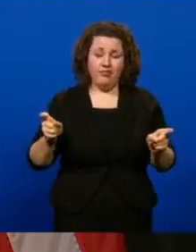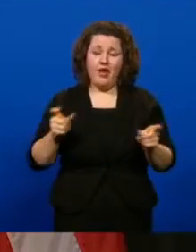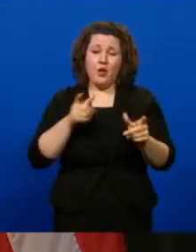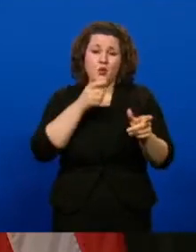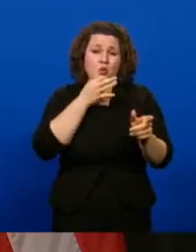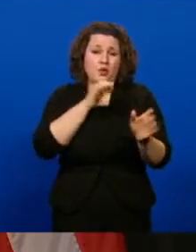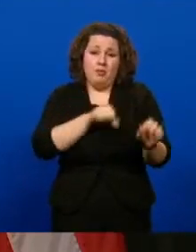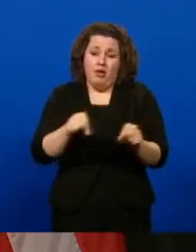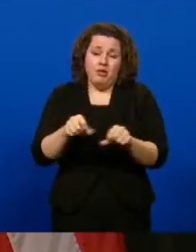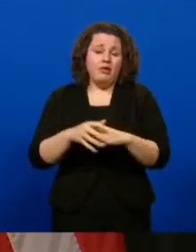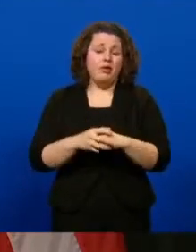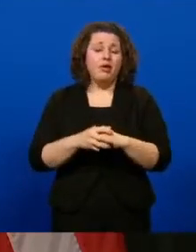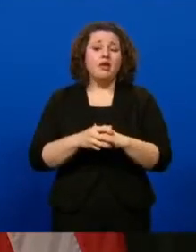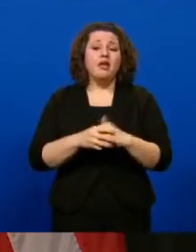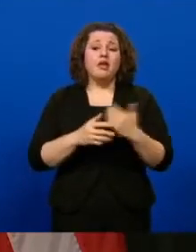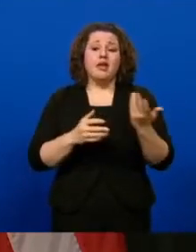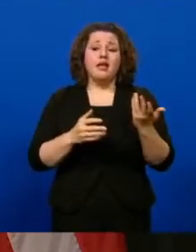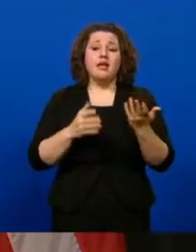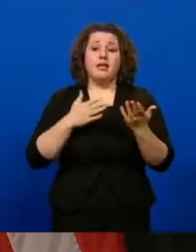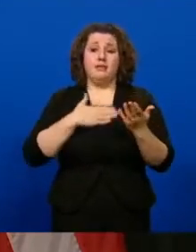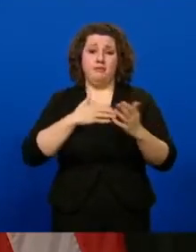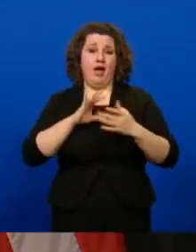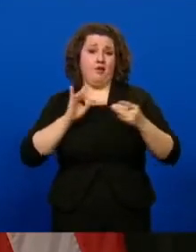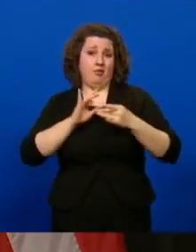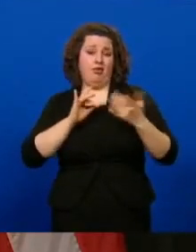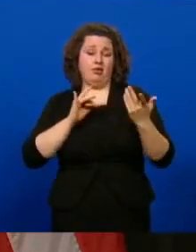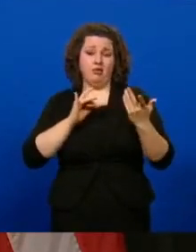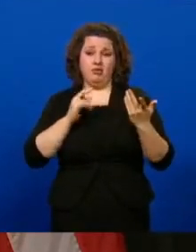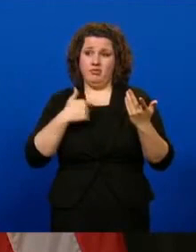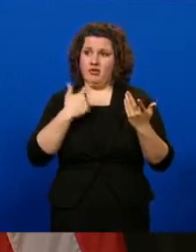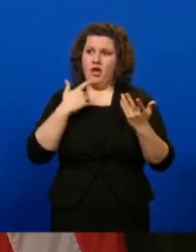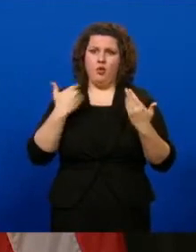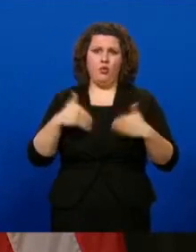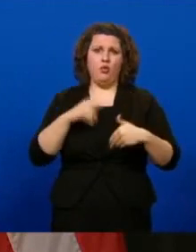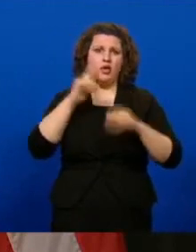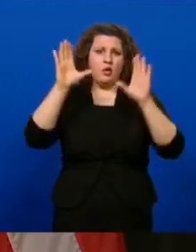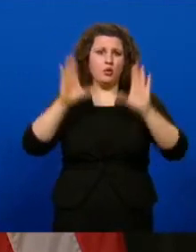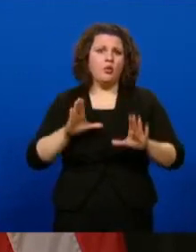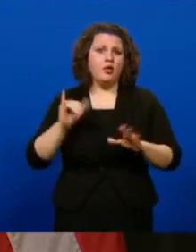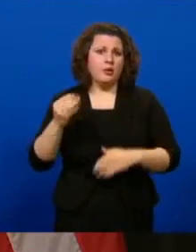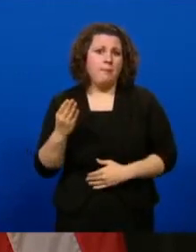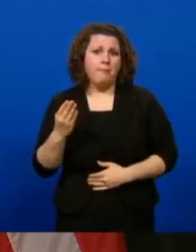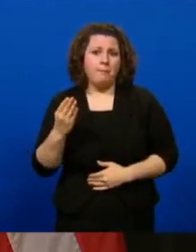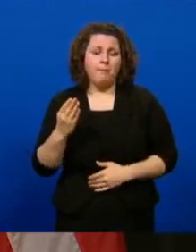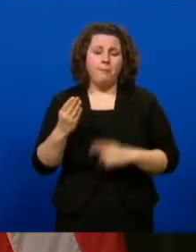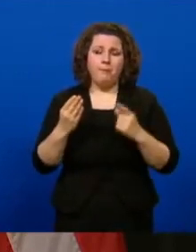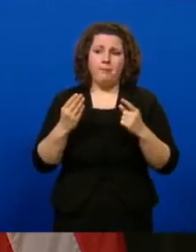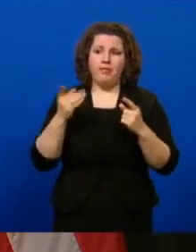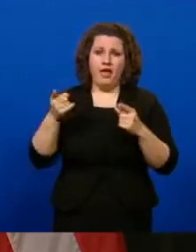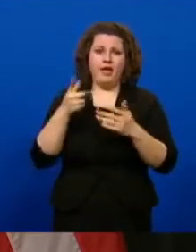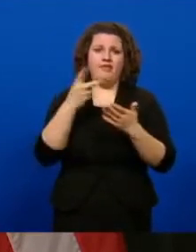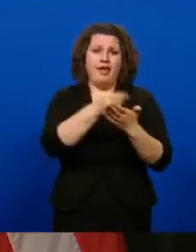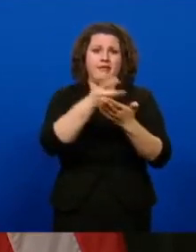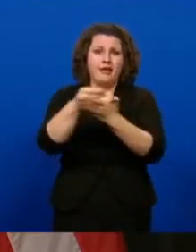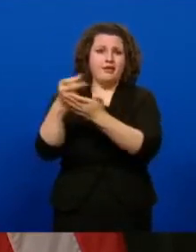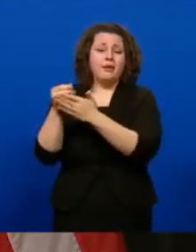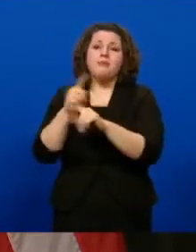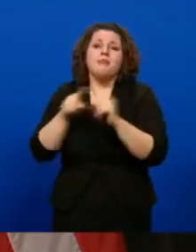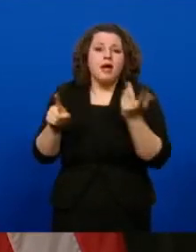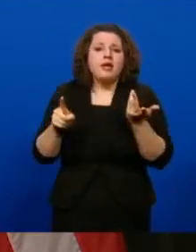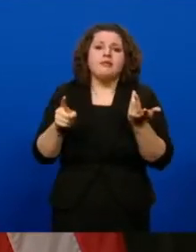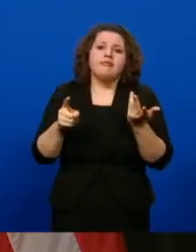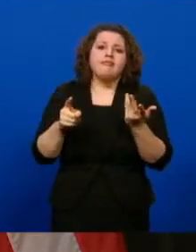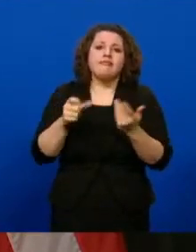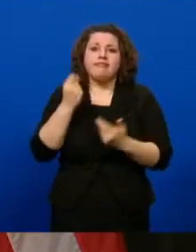quickly as we can. And I indicated in my remarks, they've done an incredible job of getting them vaccinated. It just, we are restricted